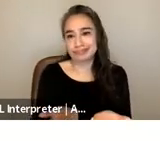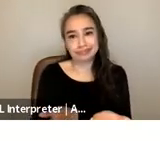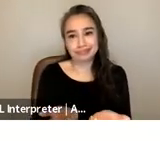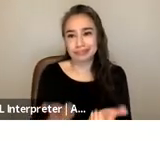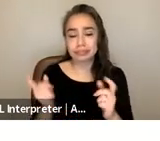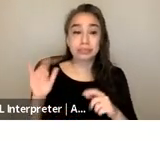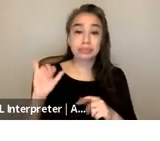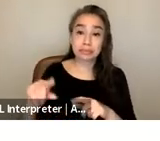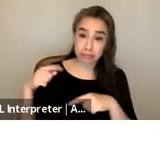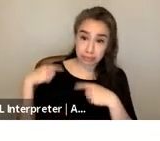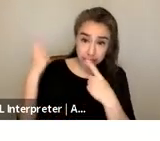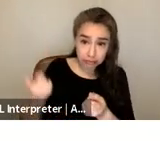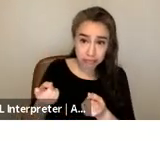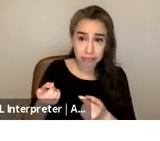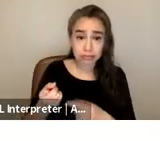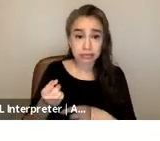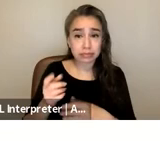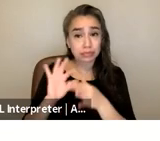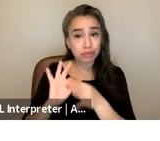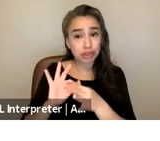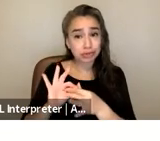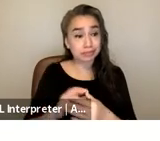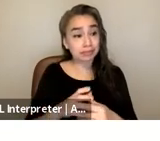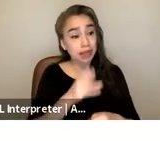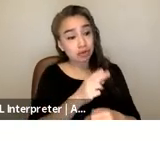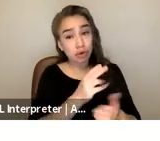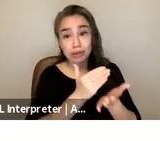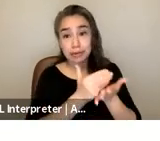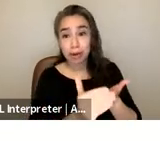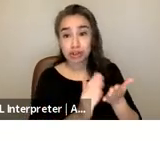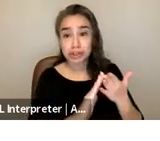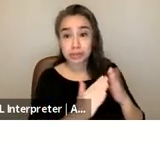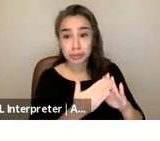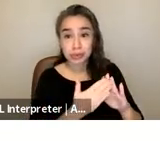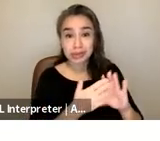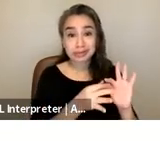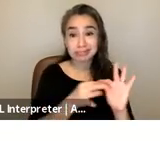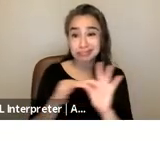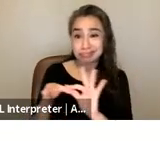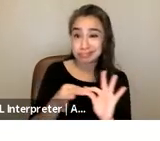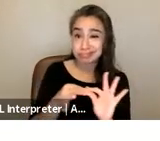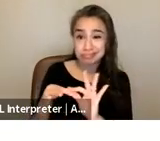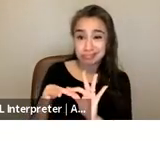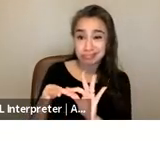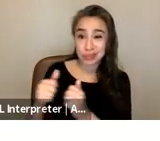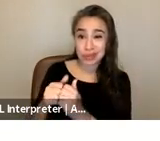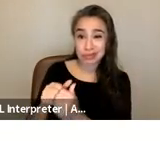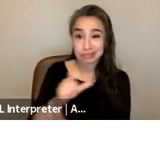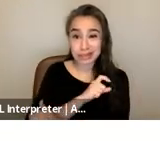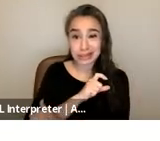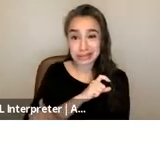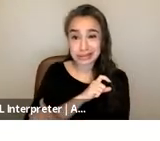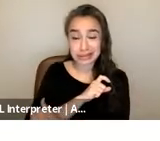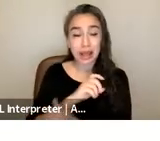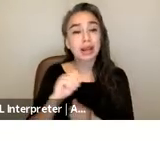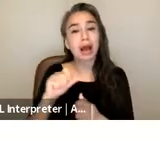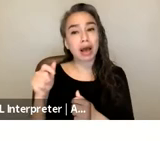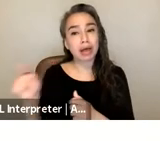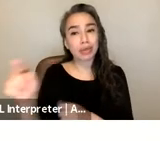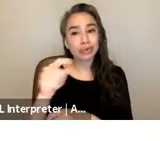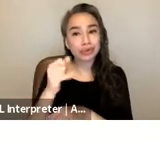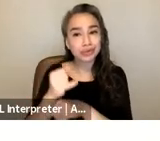relationship between historically marginalized communities and police and other state institutions many survivors express